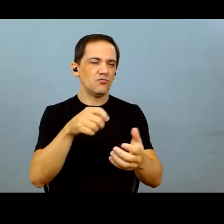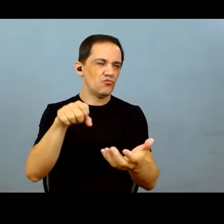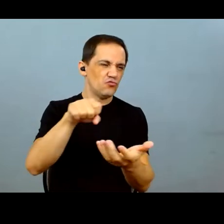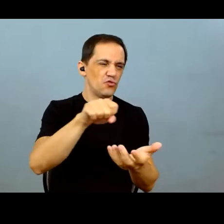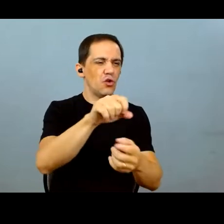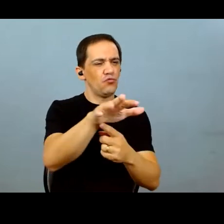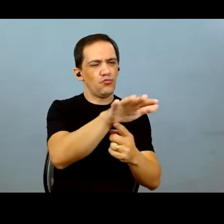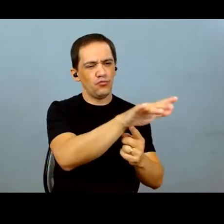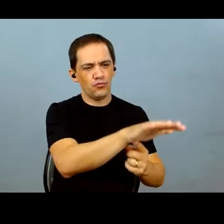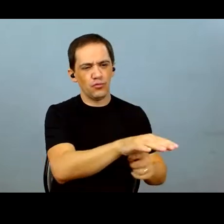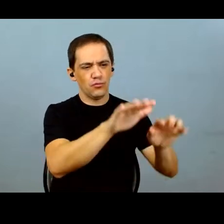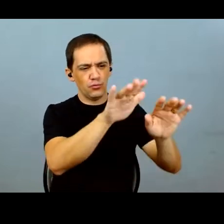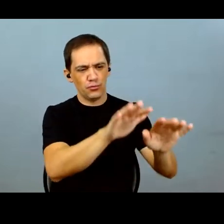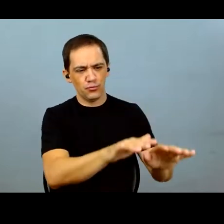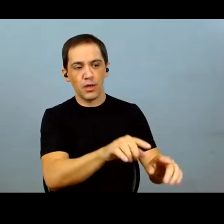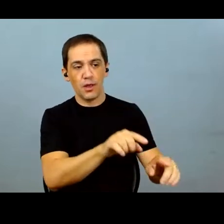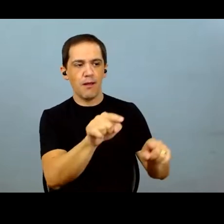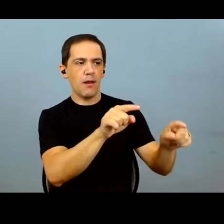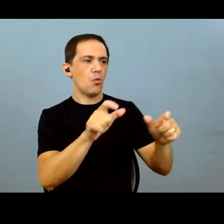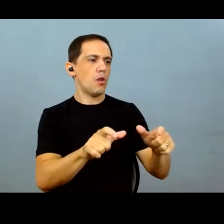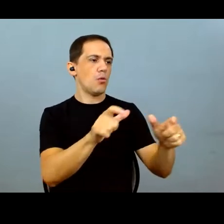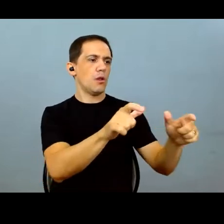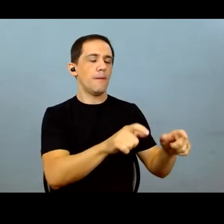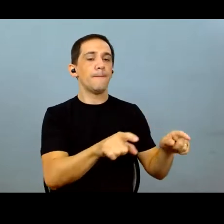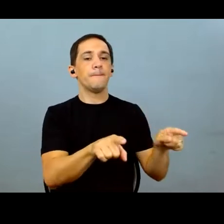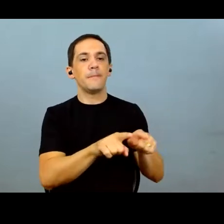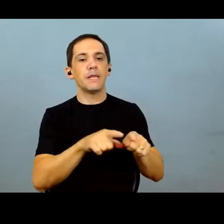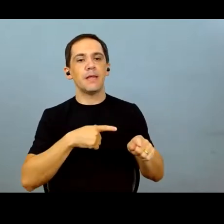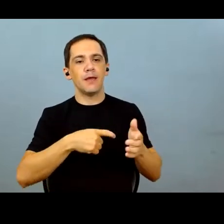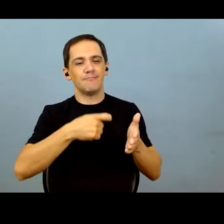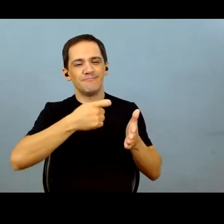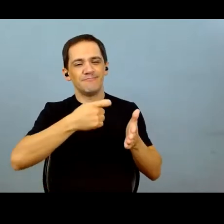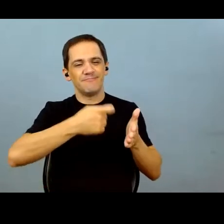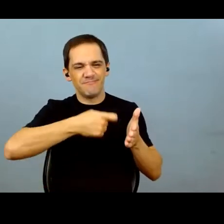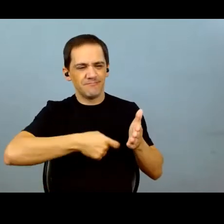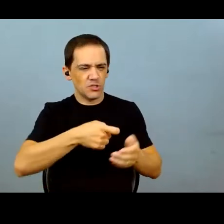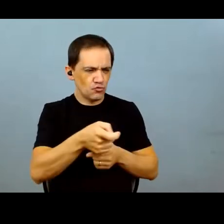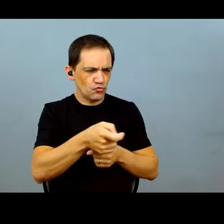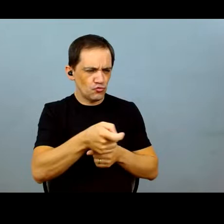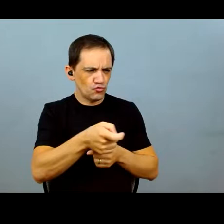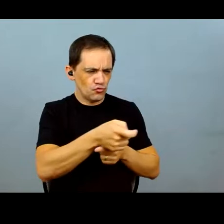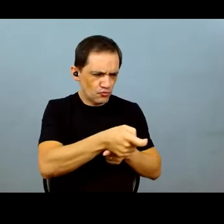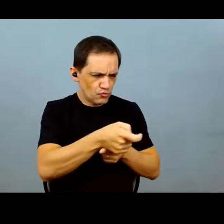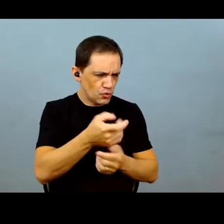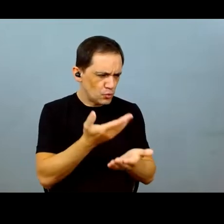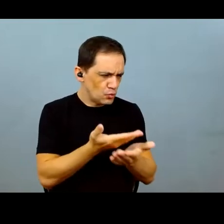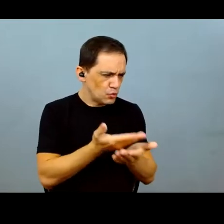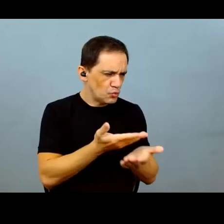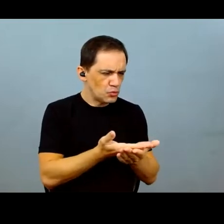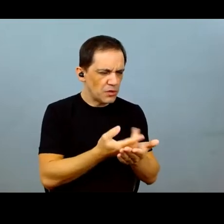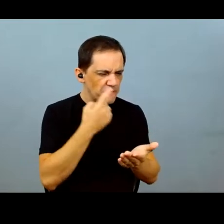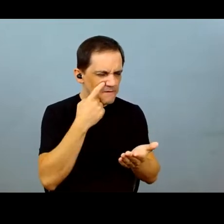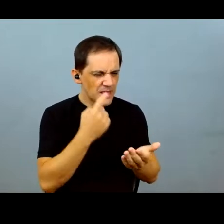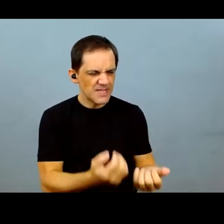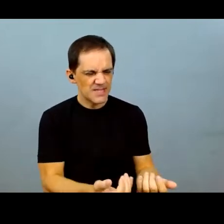We also use the weed seeker to read out to